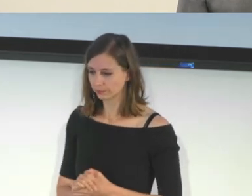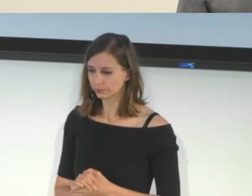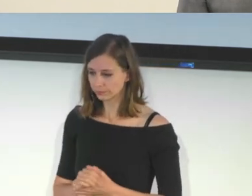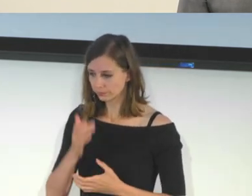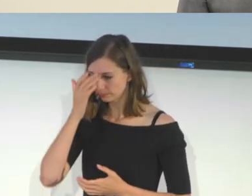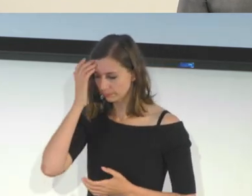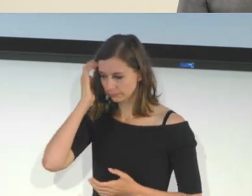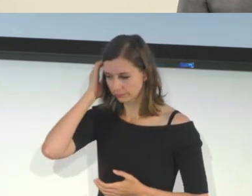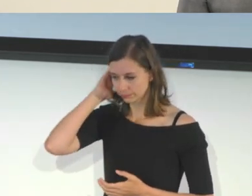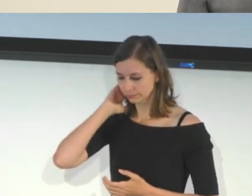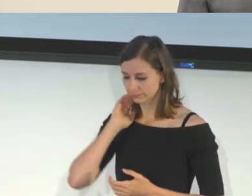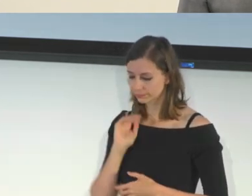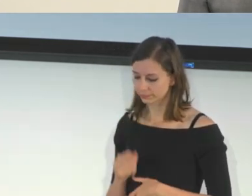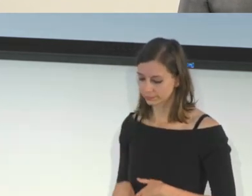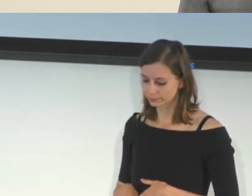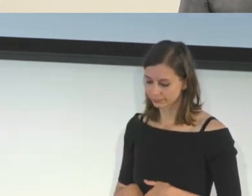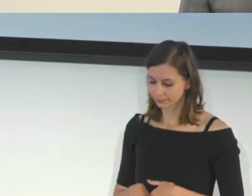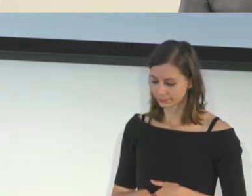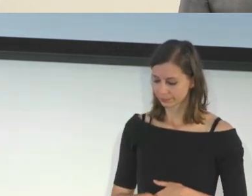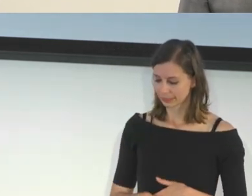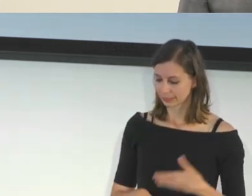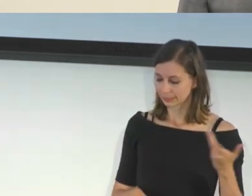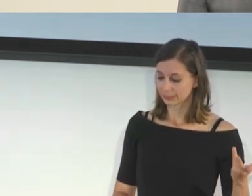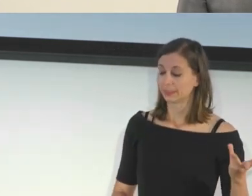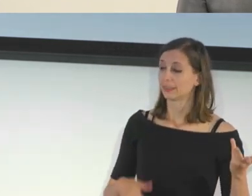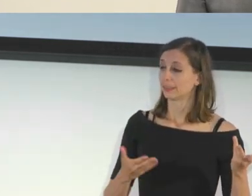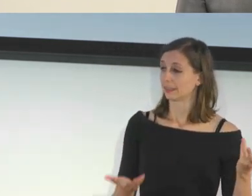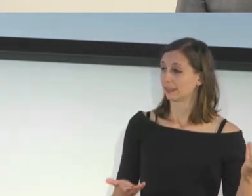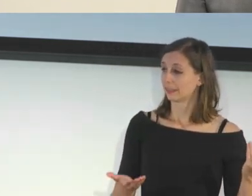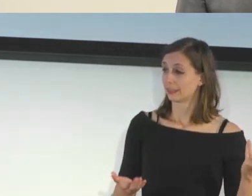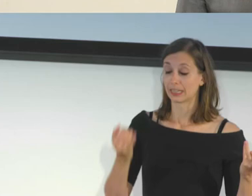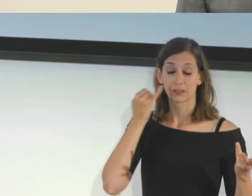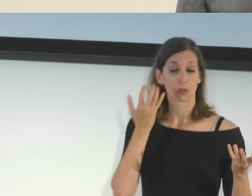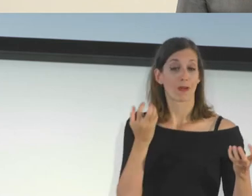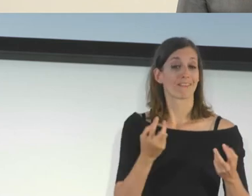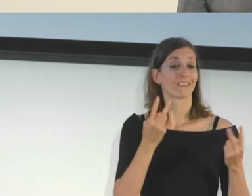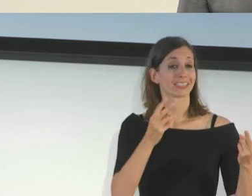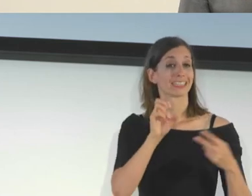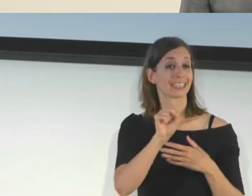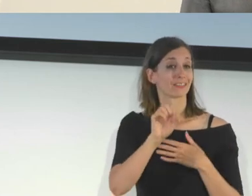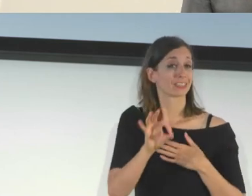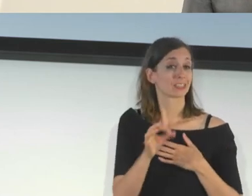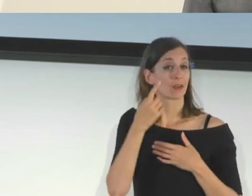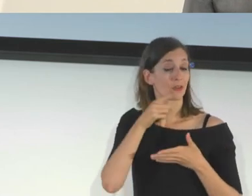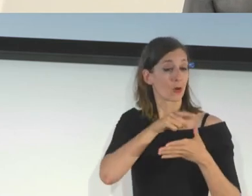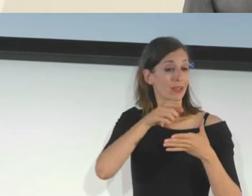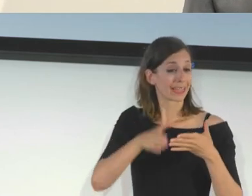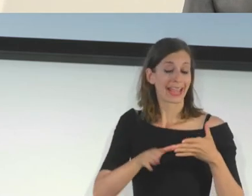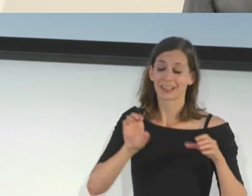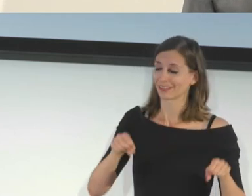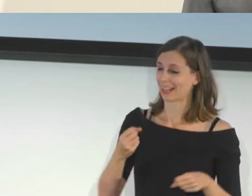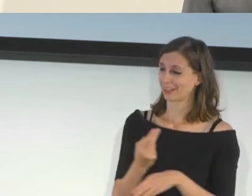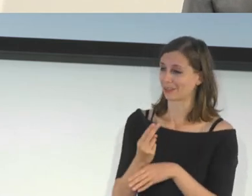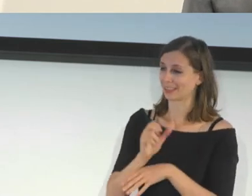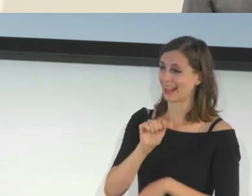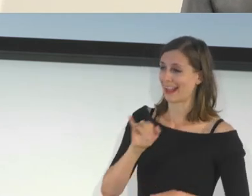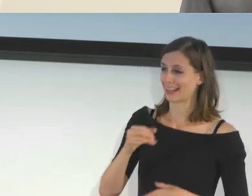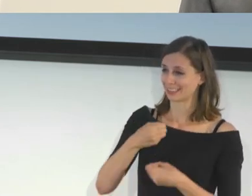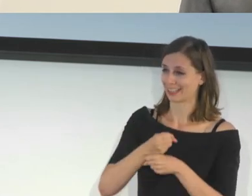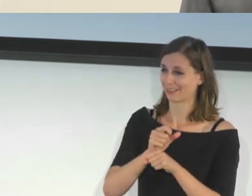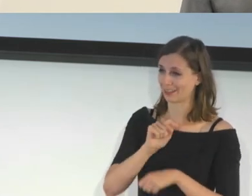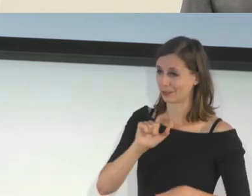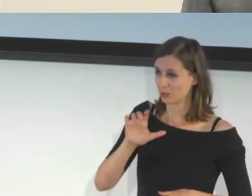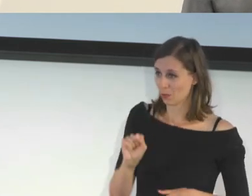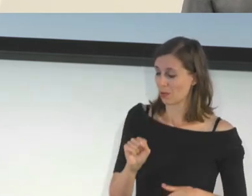San Francisco on a weekend. You can use AI-generated tools to tell you the 10 best places that you can go, or to even generate